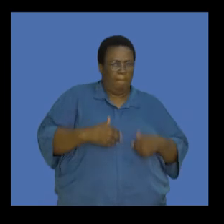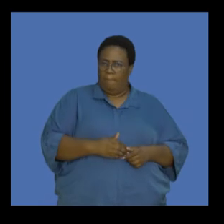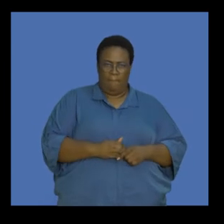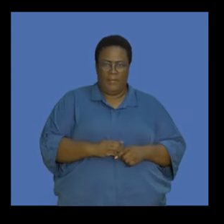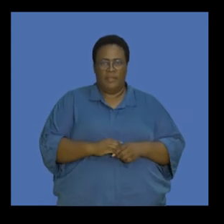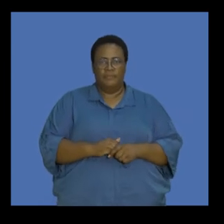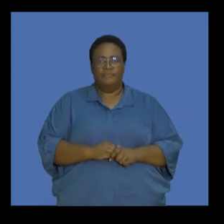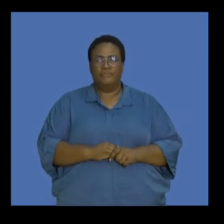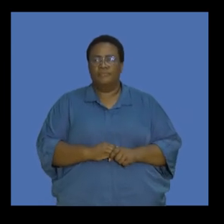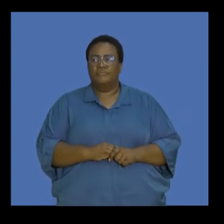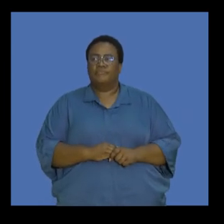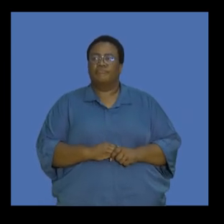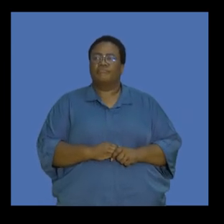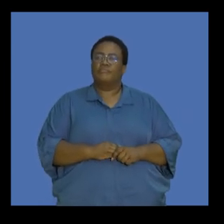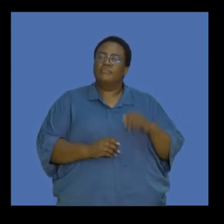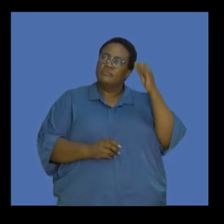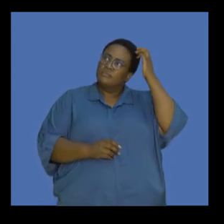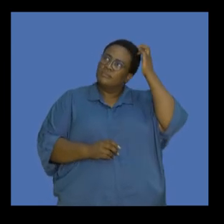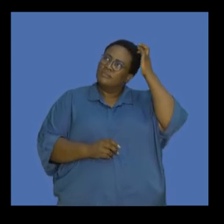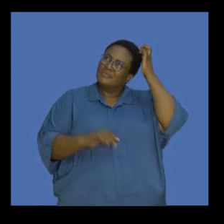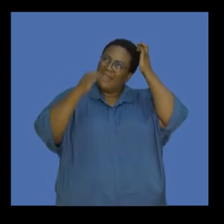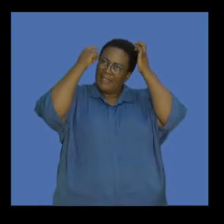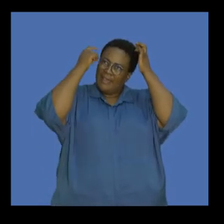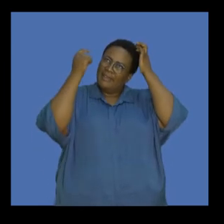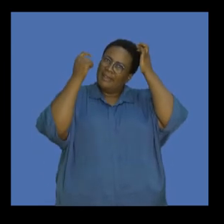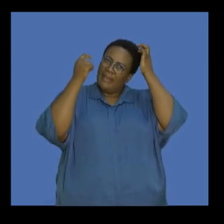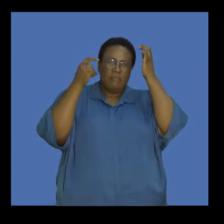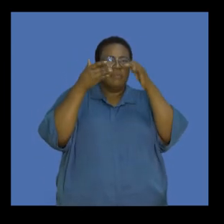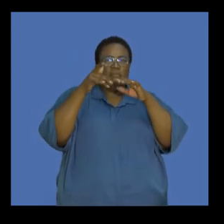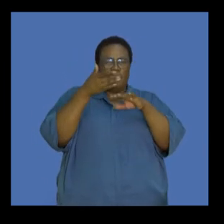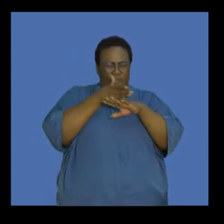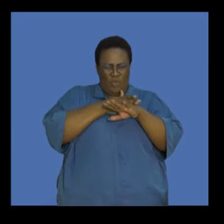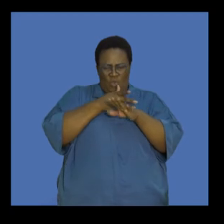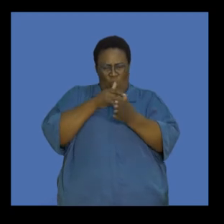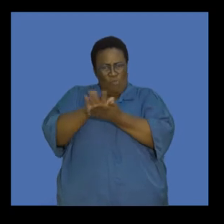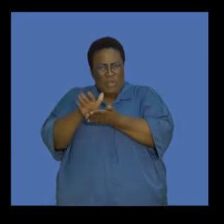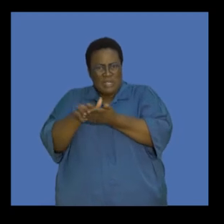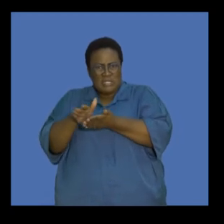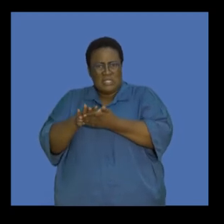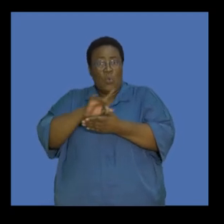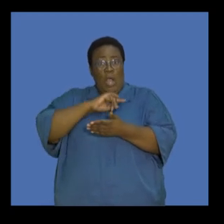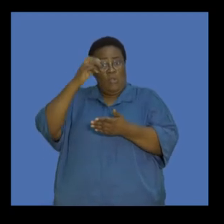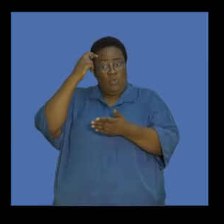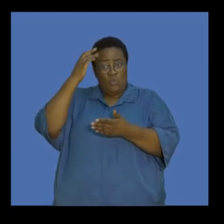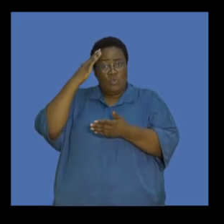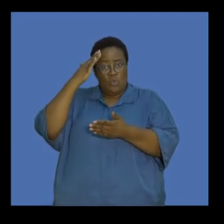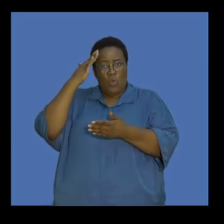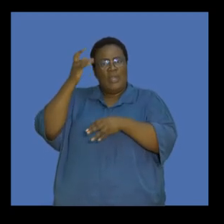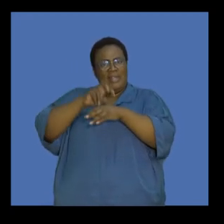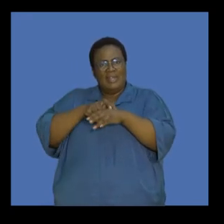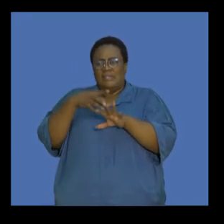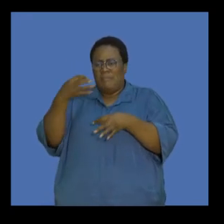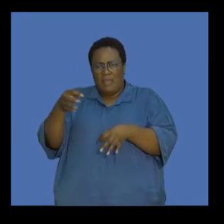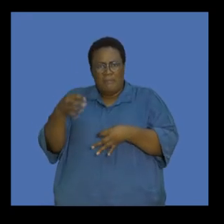Try reducing your printing. Think before you print because you know that printing requires energy. You're also using